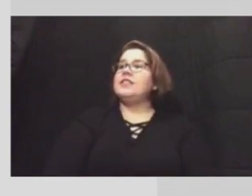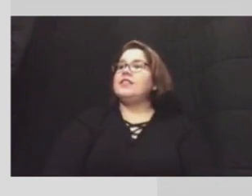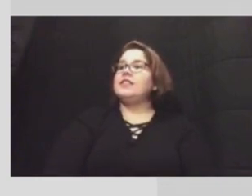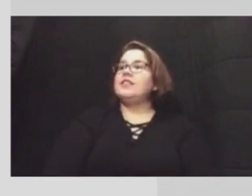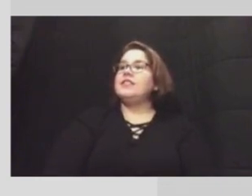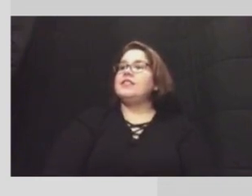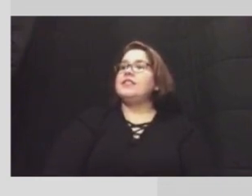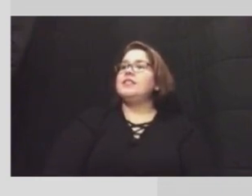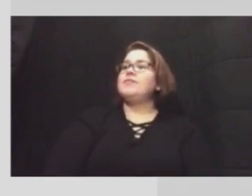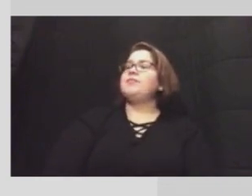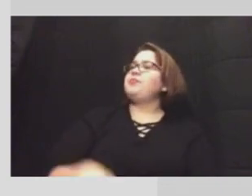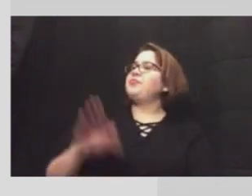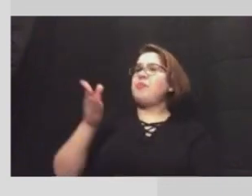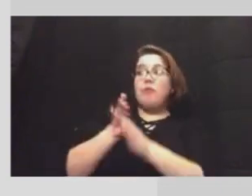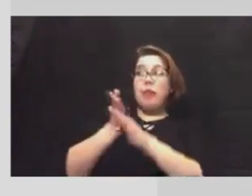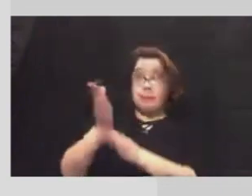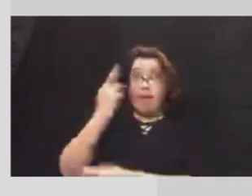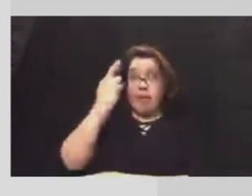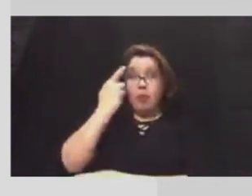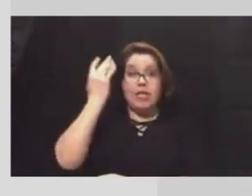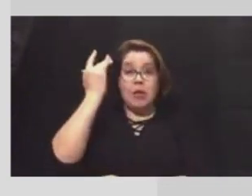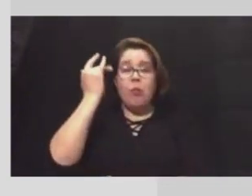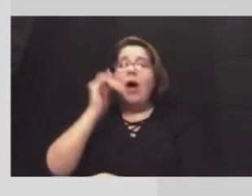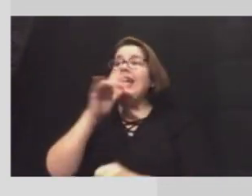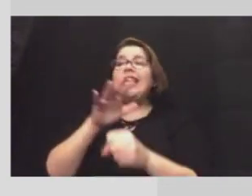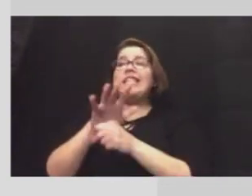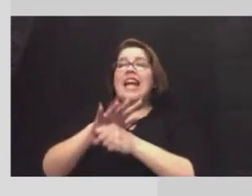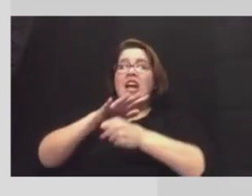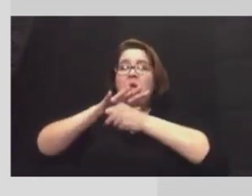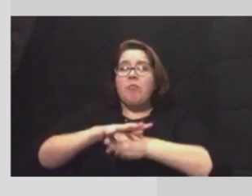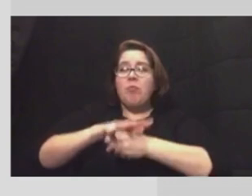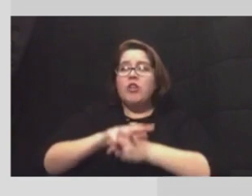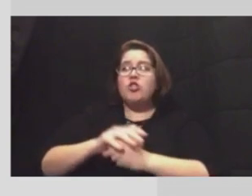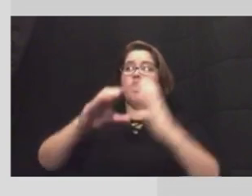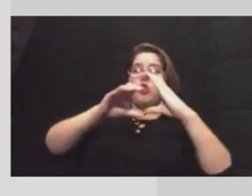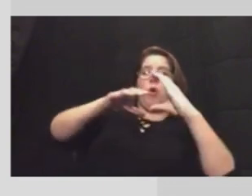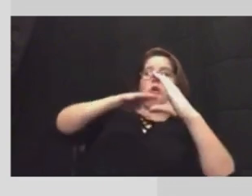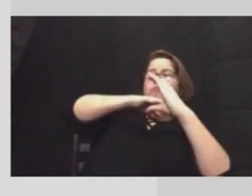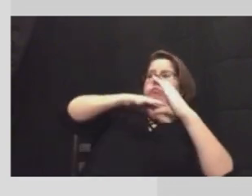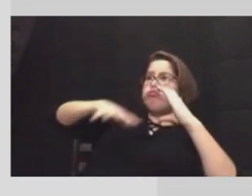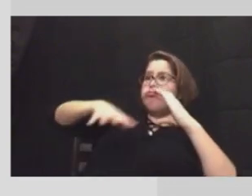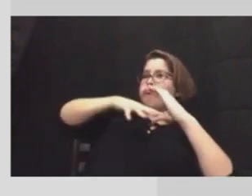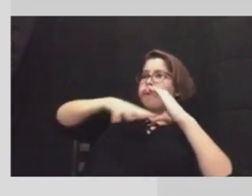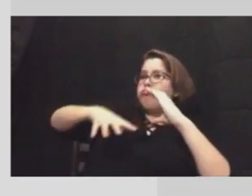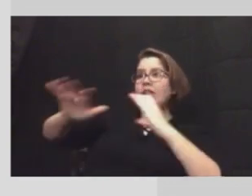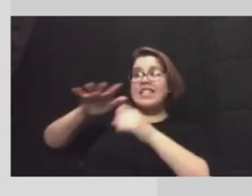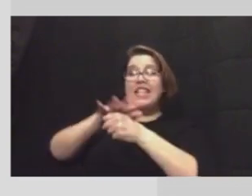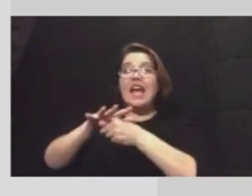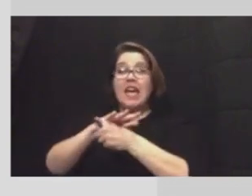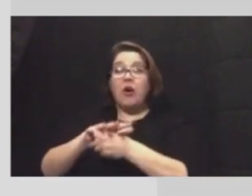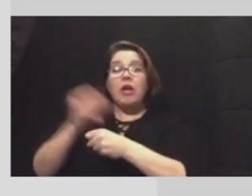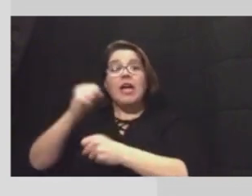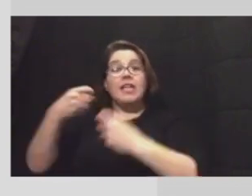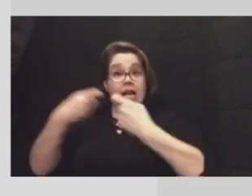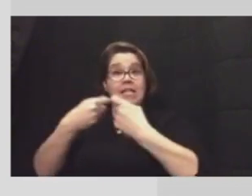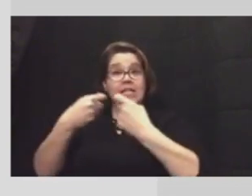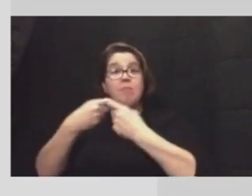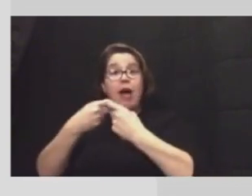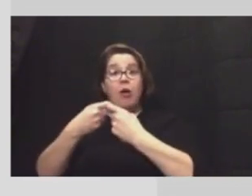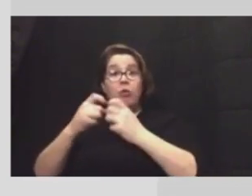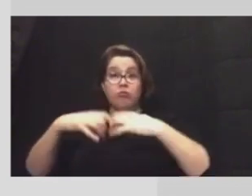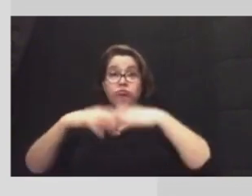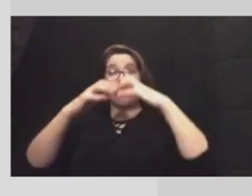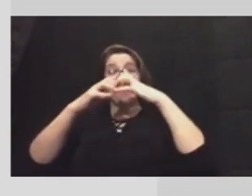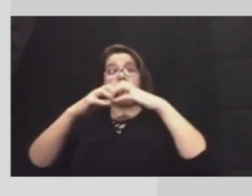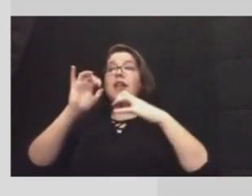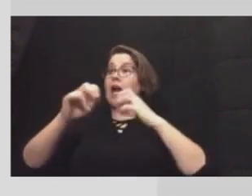the main reason why is the lack of pressure to move the water into that particular neighborhood uh yes the power is back on initially that was what